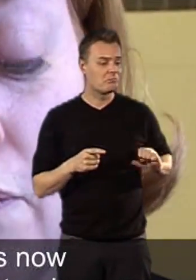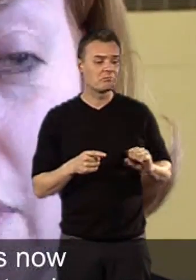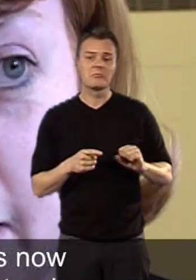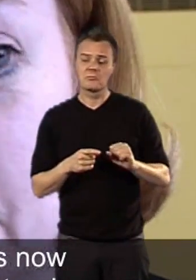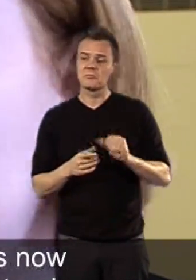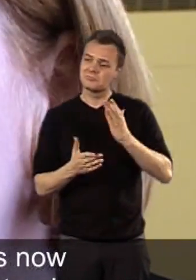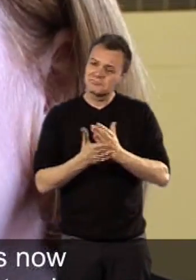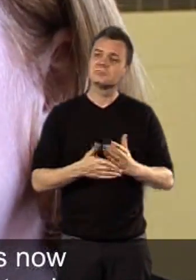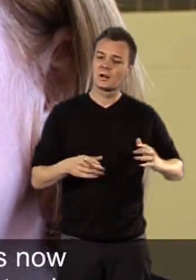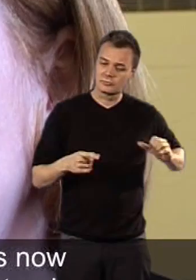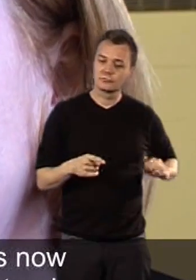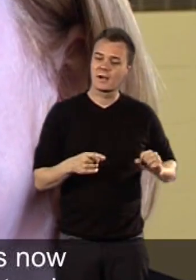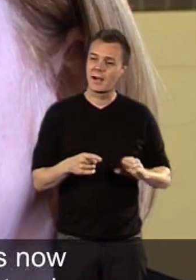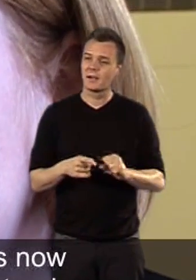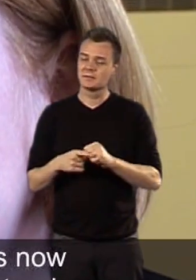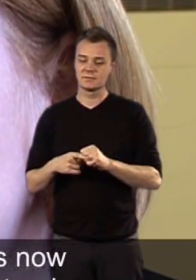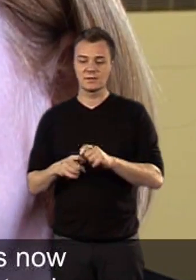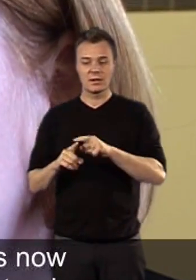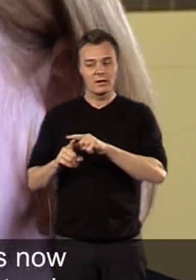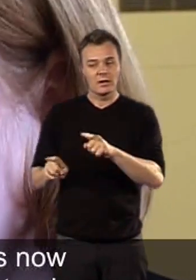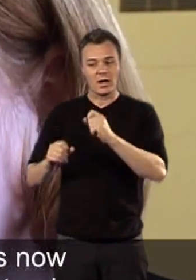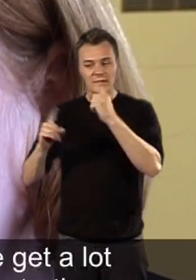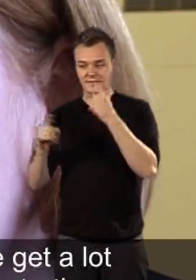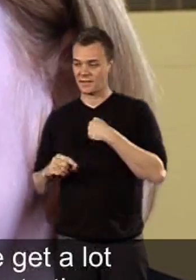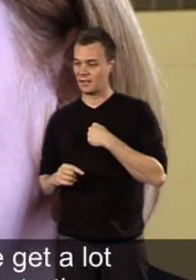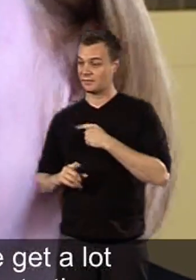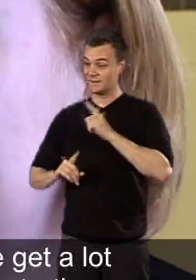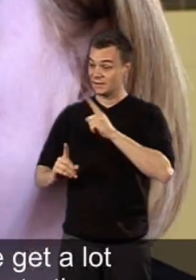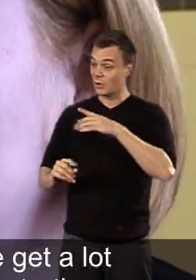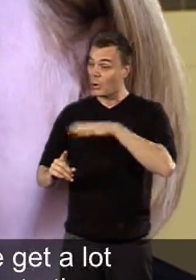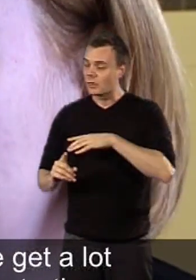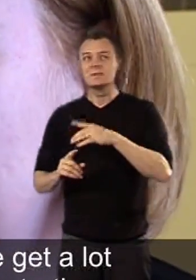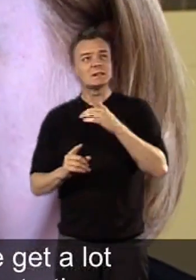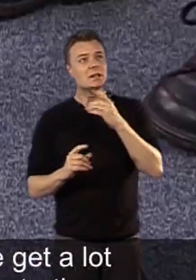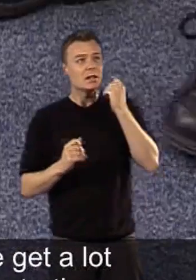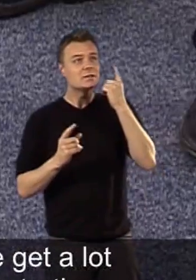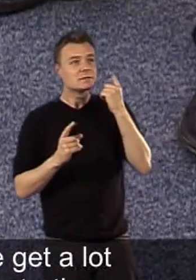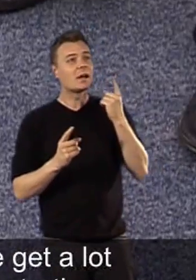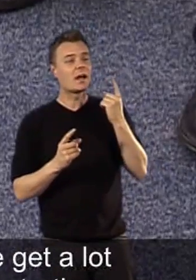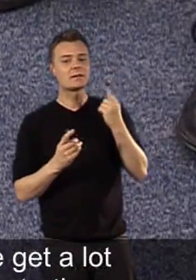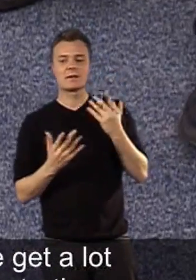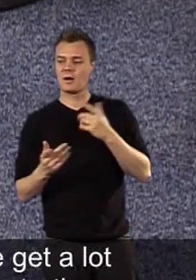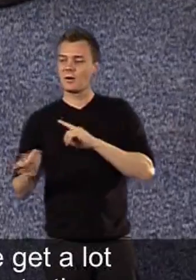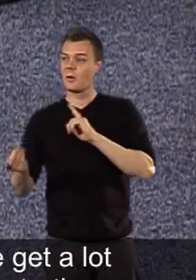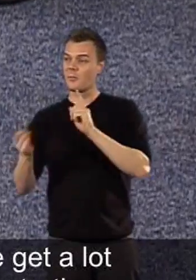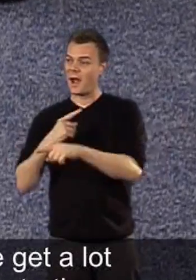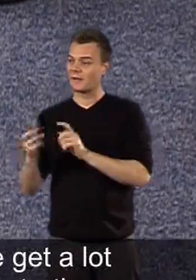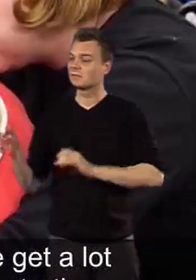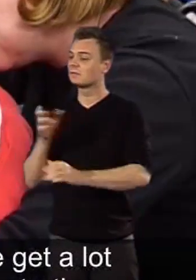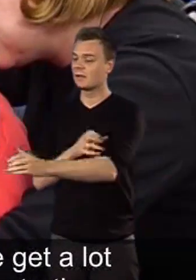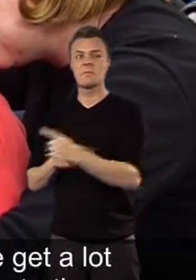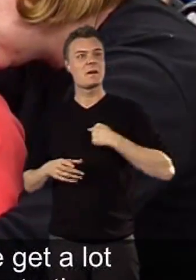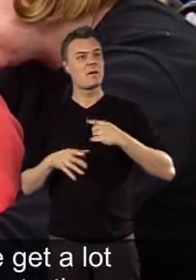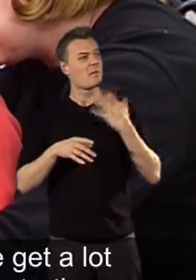we've really progressed. He understands more what we want and as from him we get a lot less of the